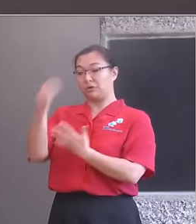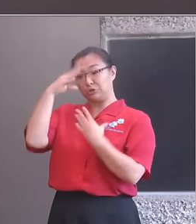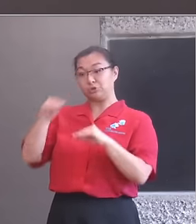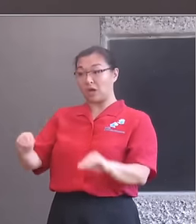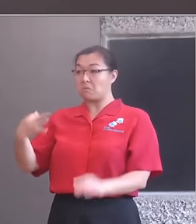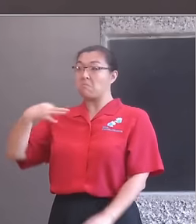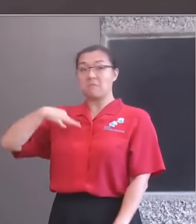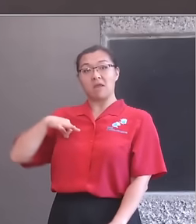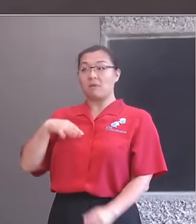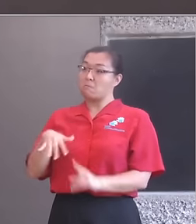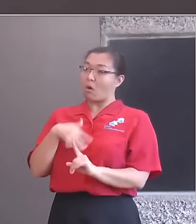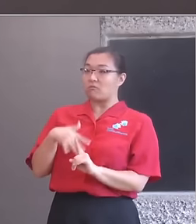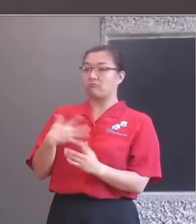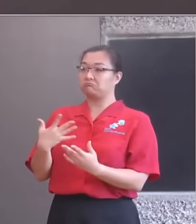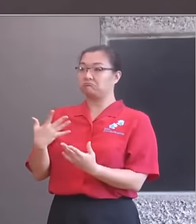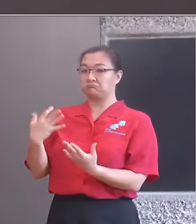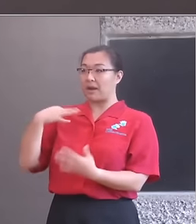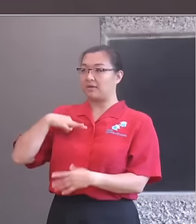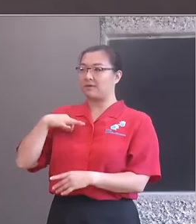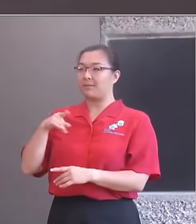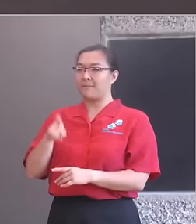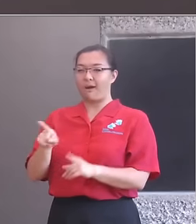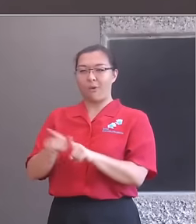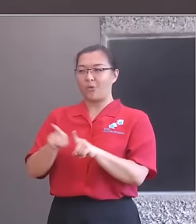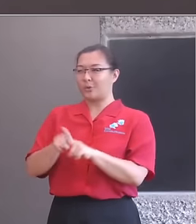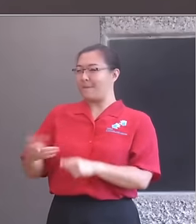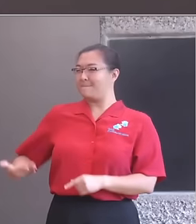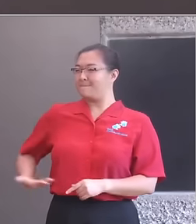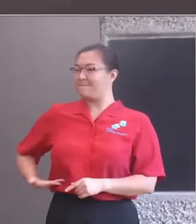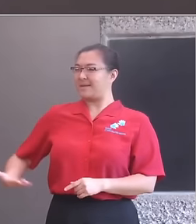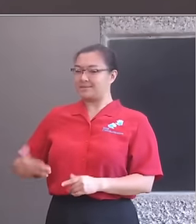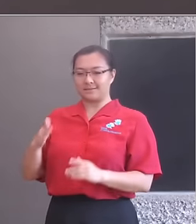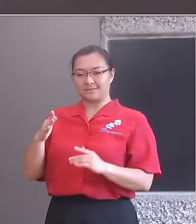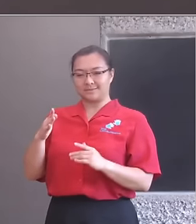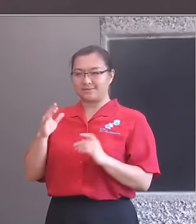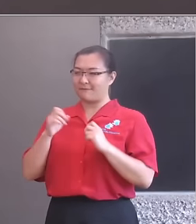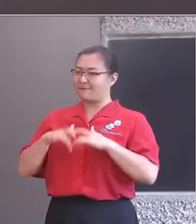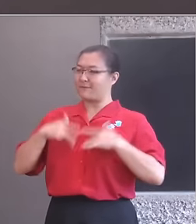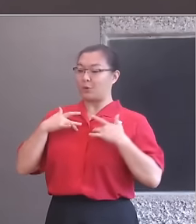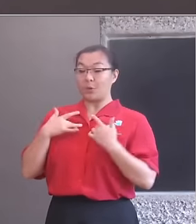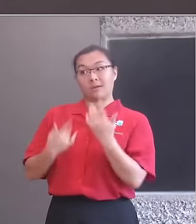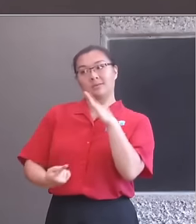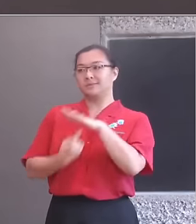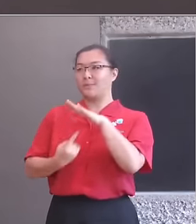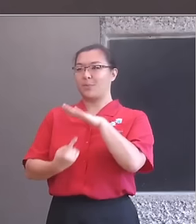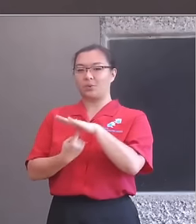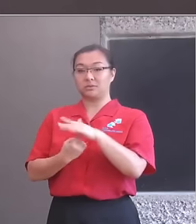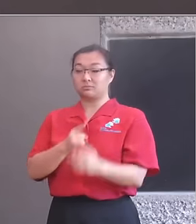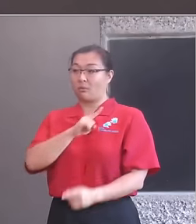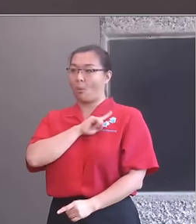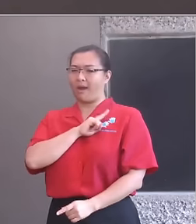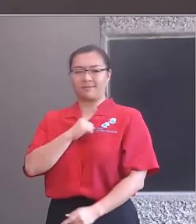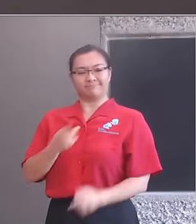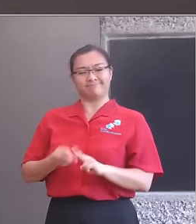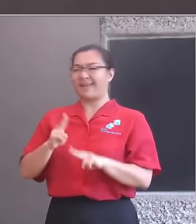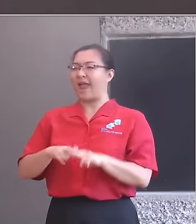national asset, our talent. And as it stands, no business in its right mind would make such incomplete use of its